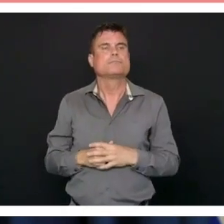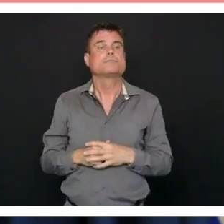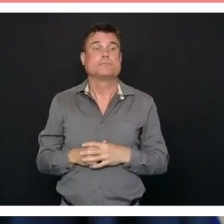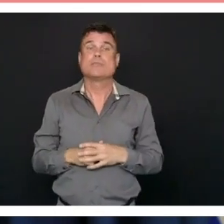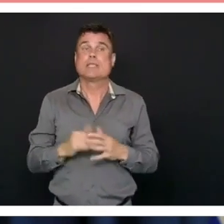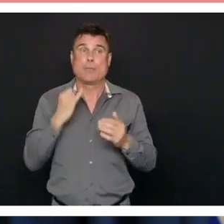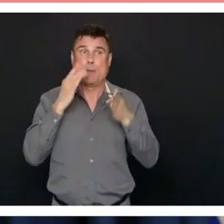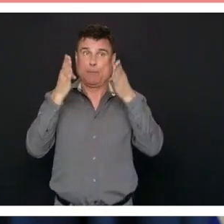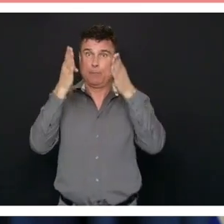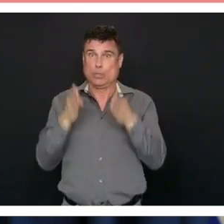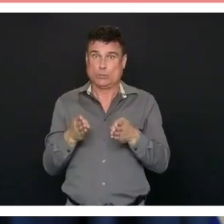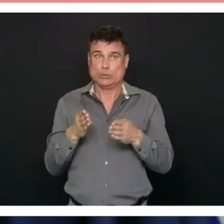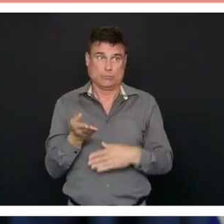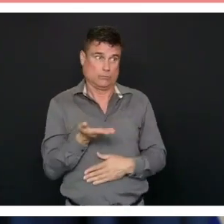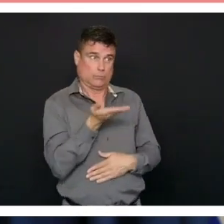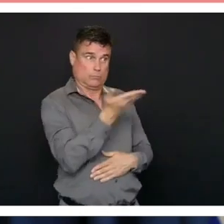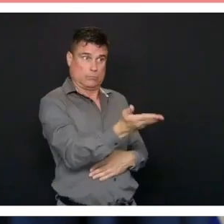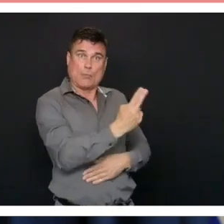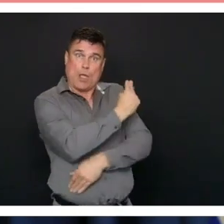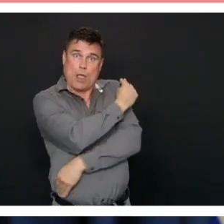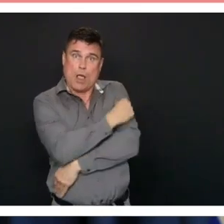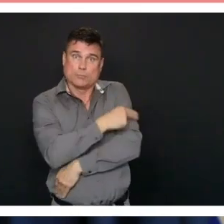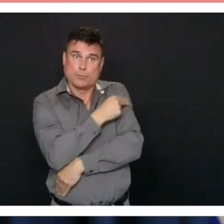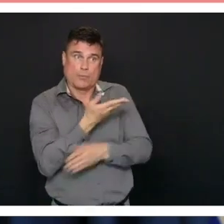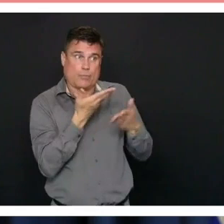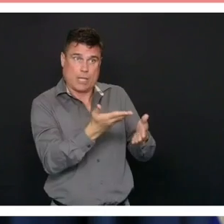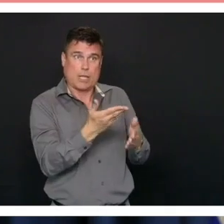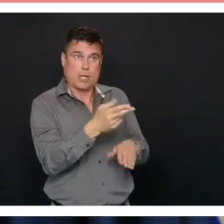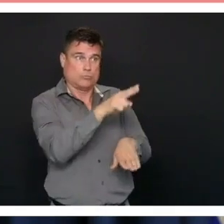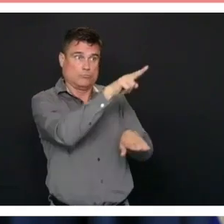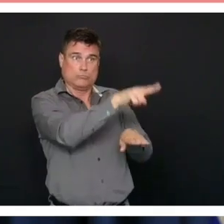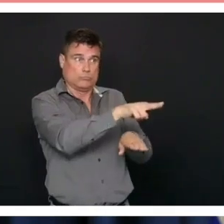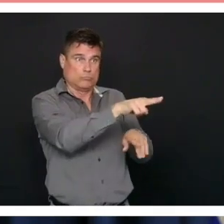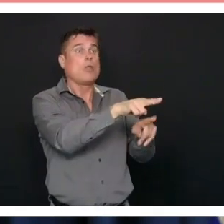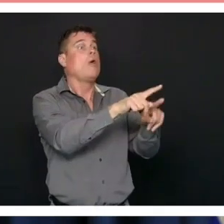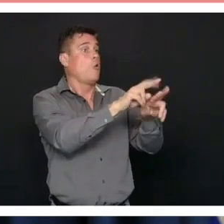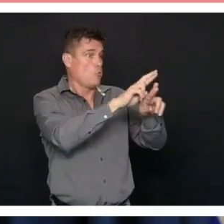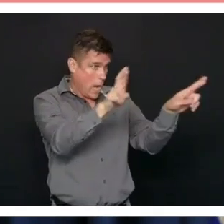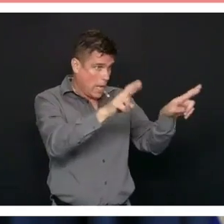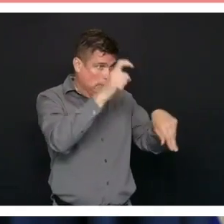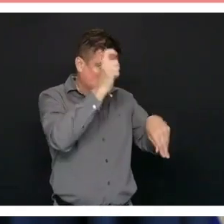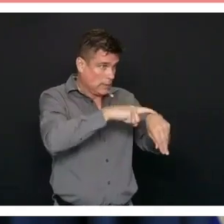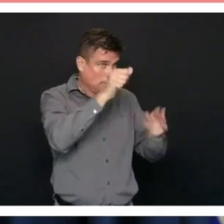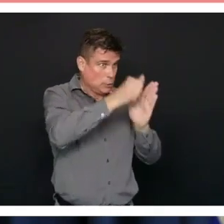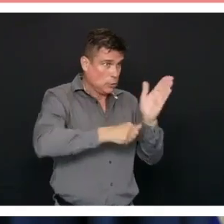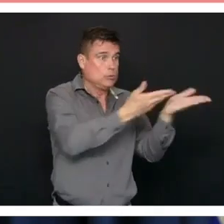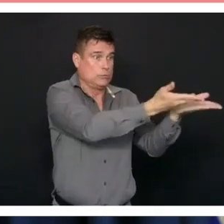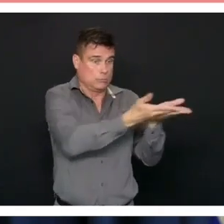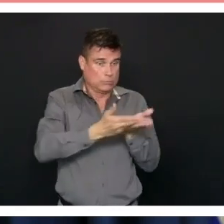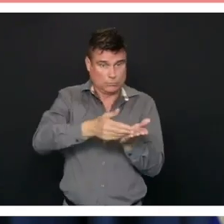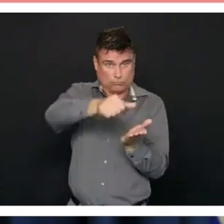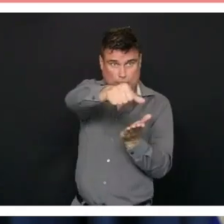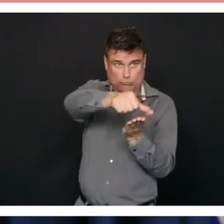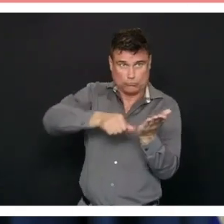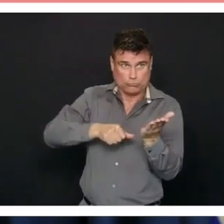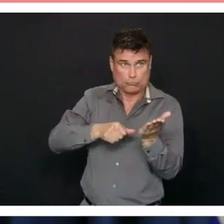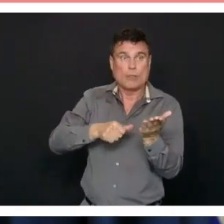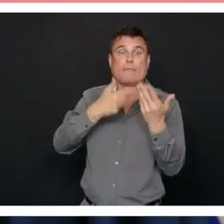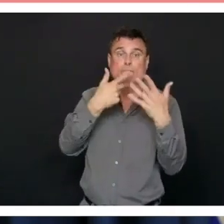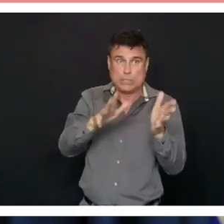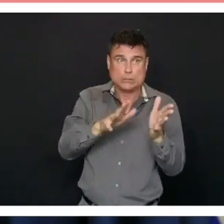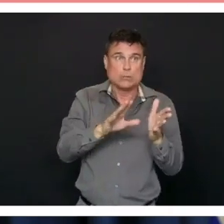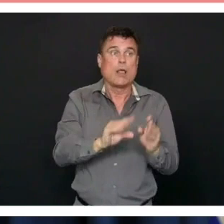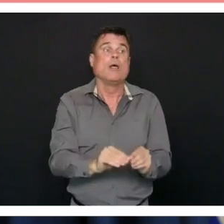fall in particular, assuming we don't see any resurgence of COVID-19 in the summer, and that's what we'll be focusing on, of course.